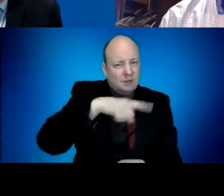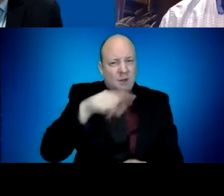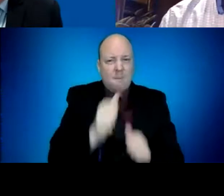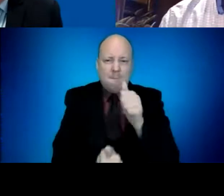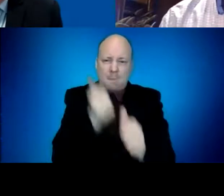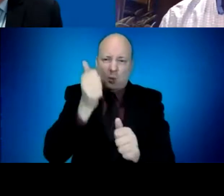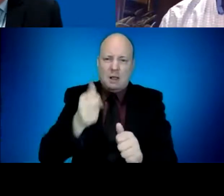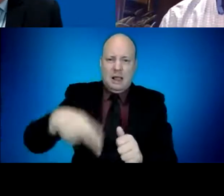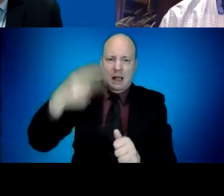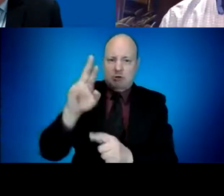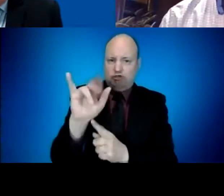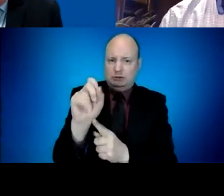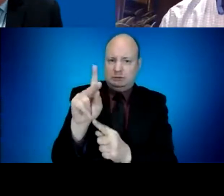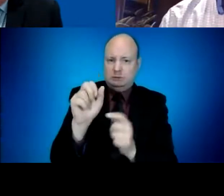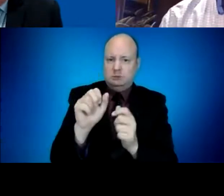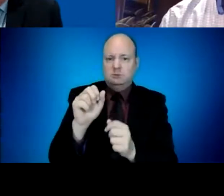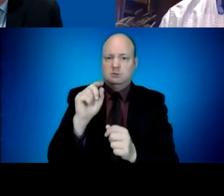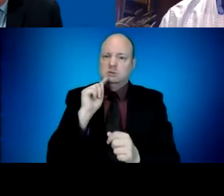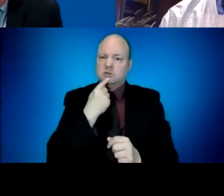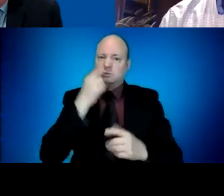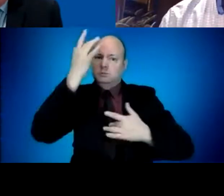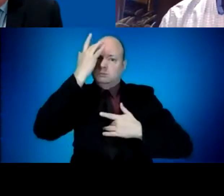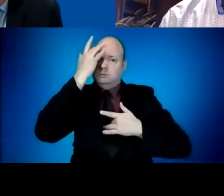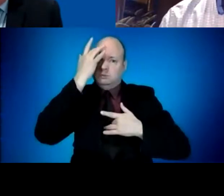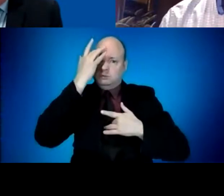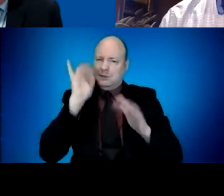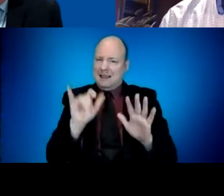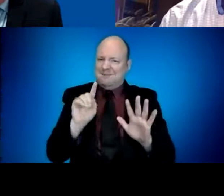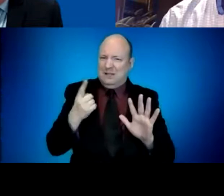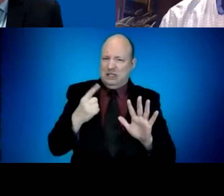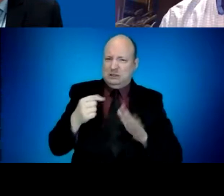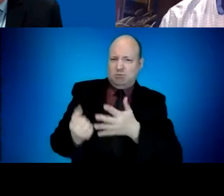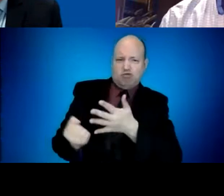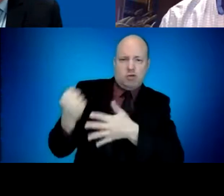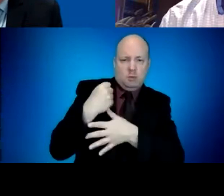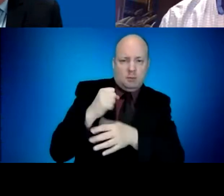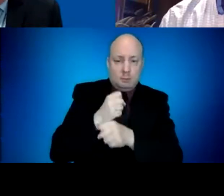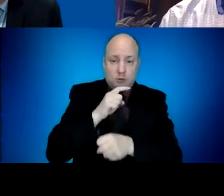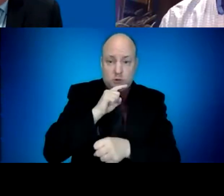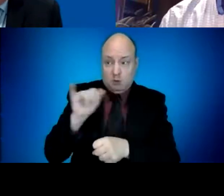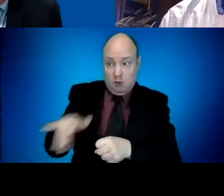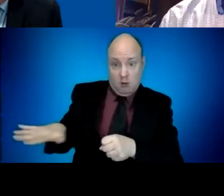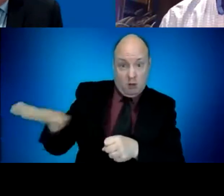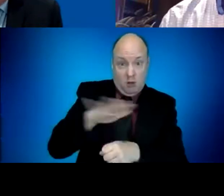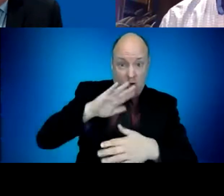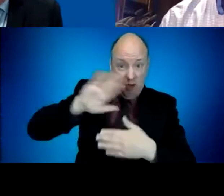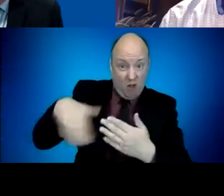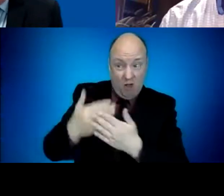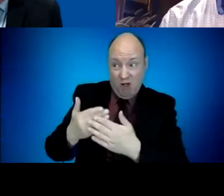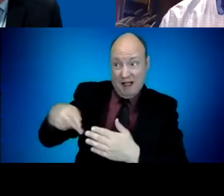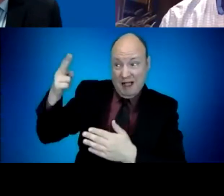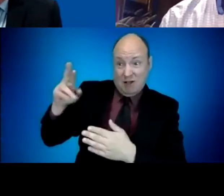And so we really need to make sure that we have a good opportunity to work through those those at risk populations and disproportionately impacted